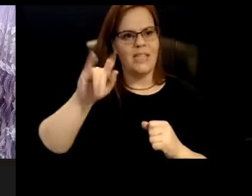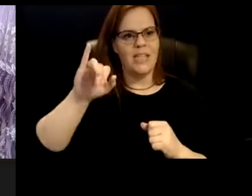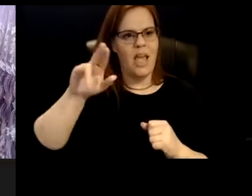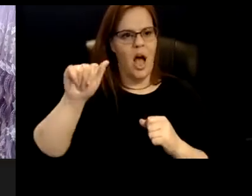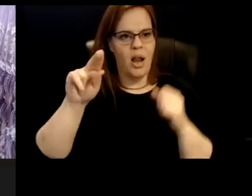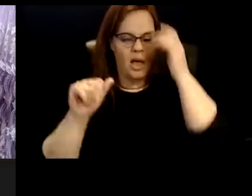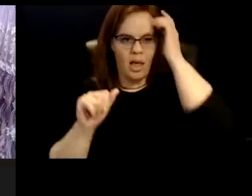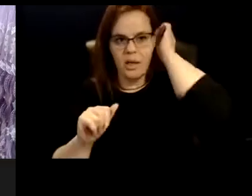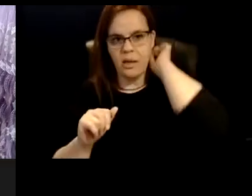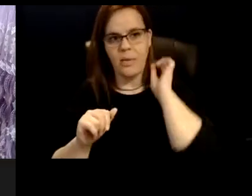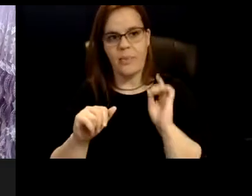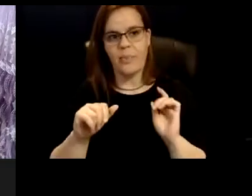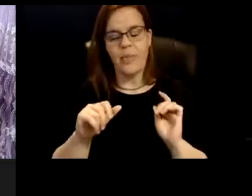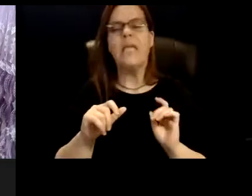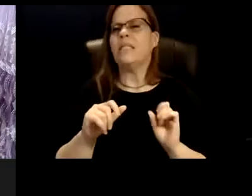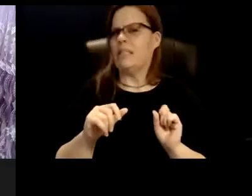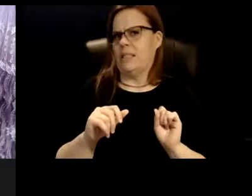Yeah. Um,